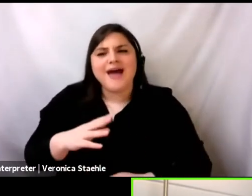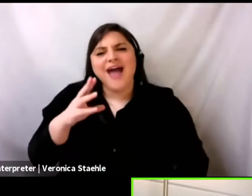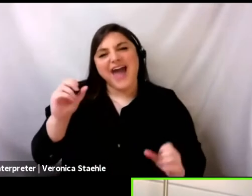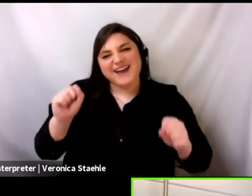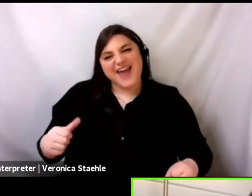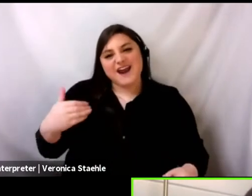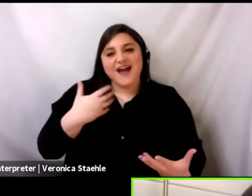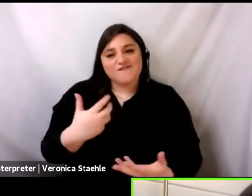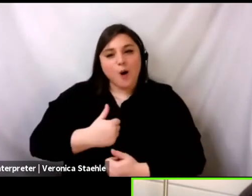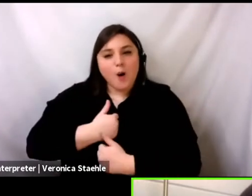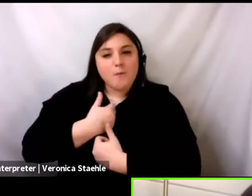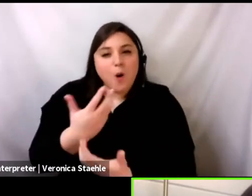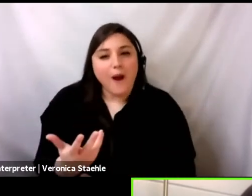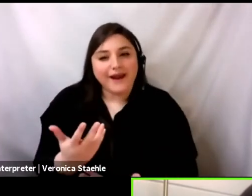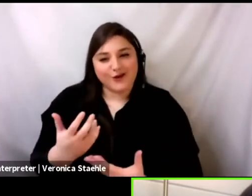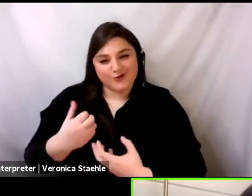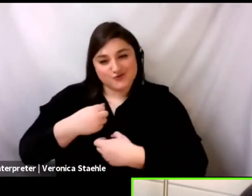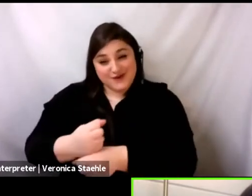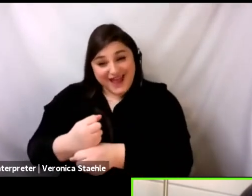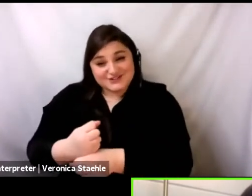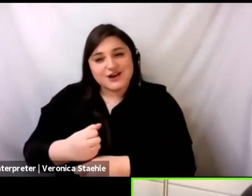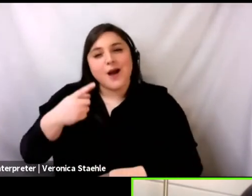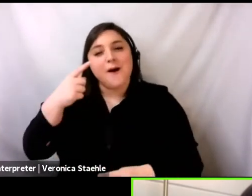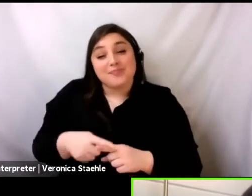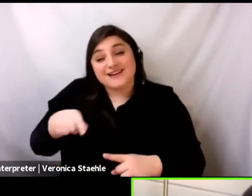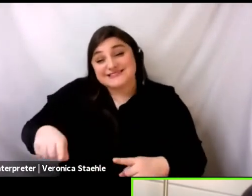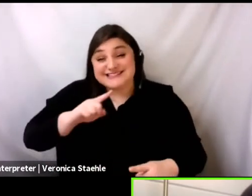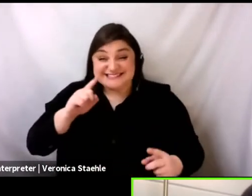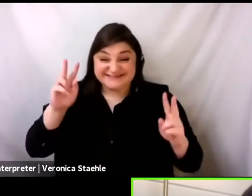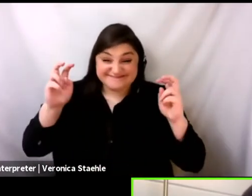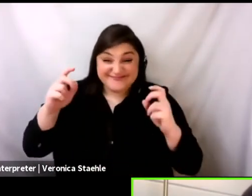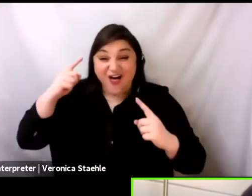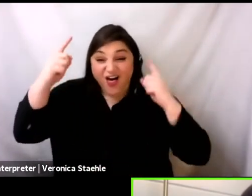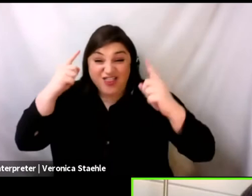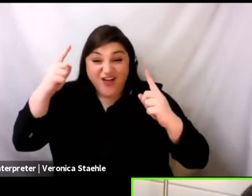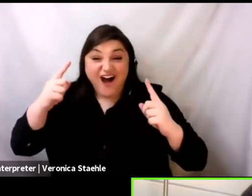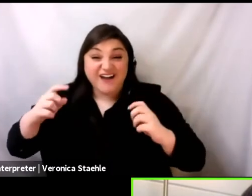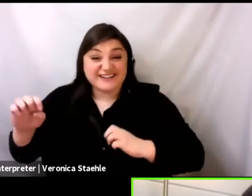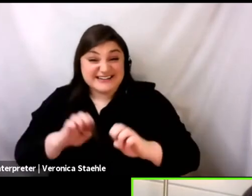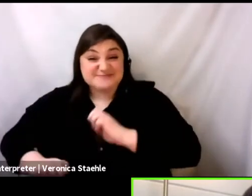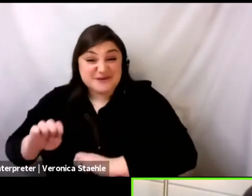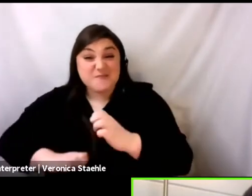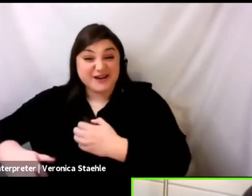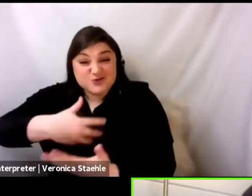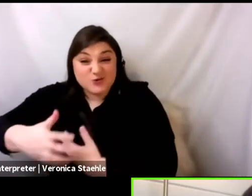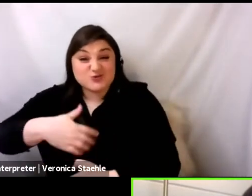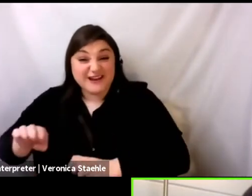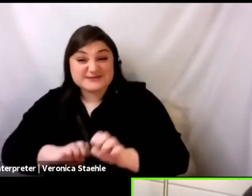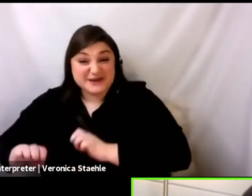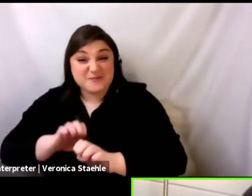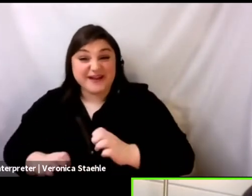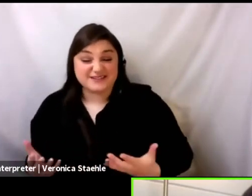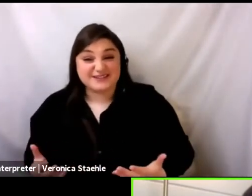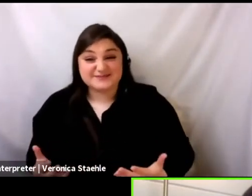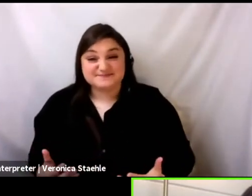thought and social experiment. You know, I really love that from, from the start, that this was